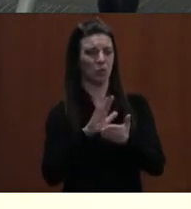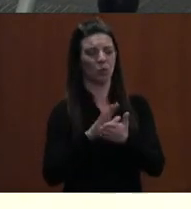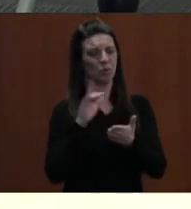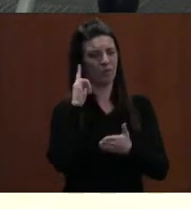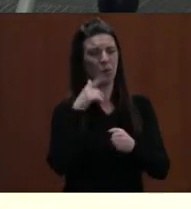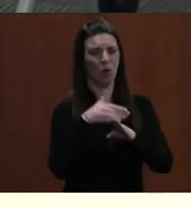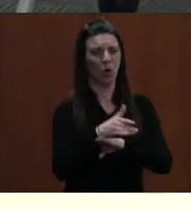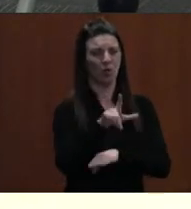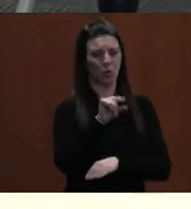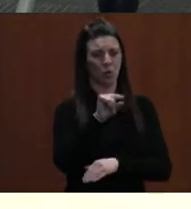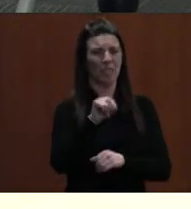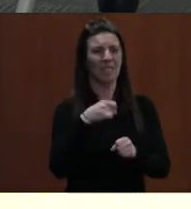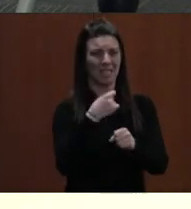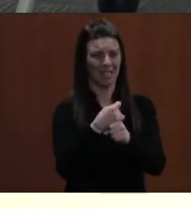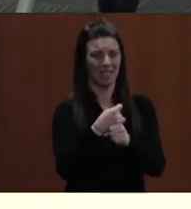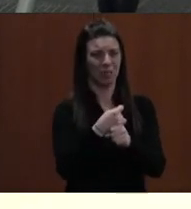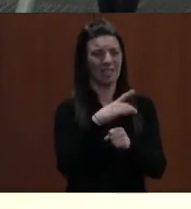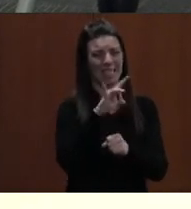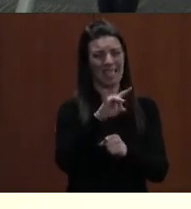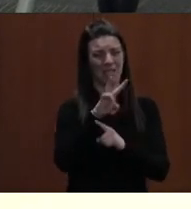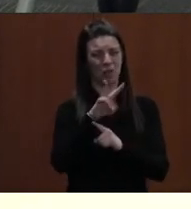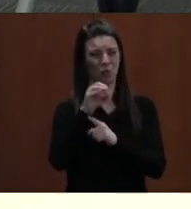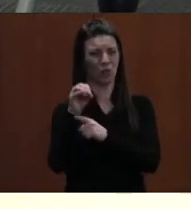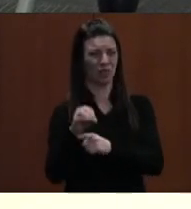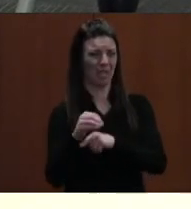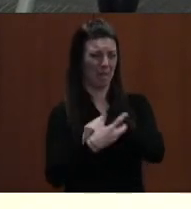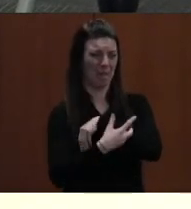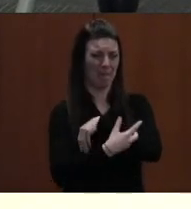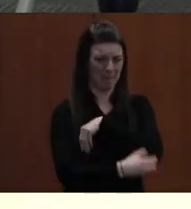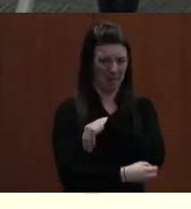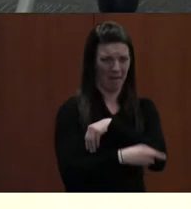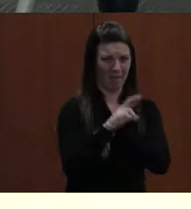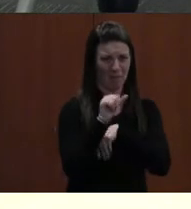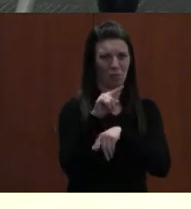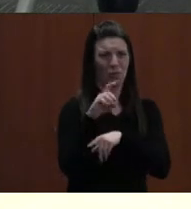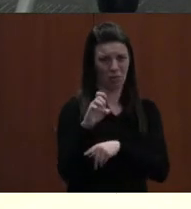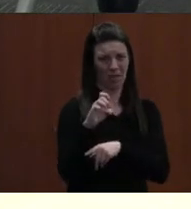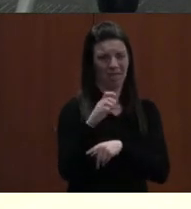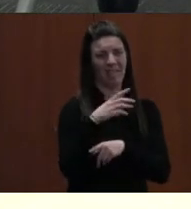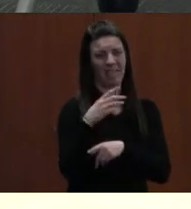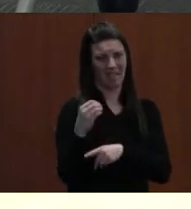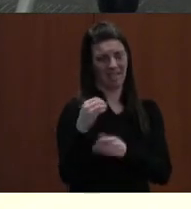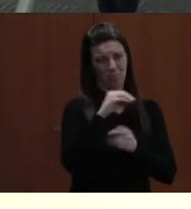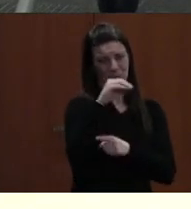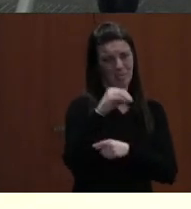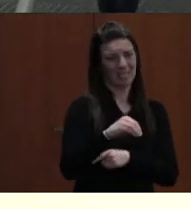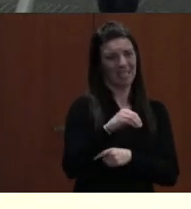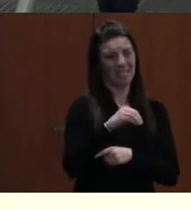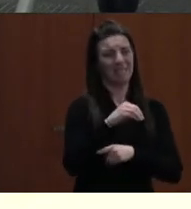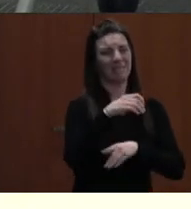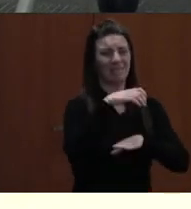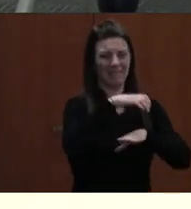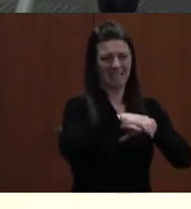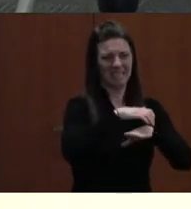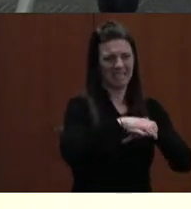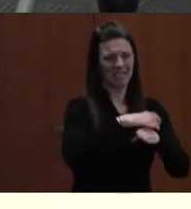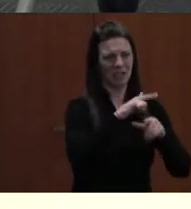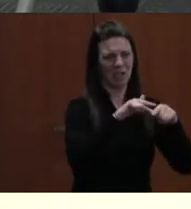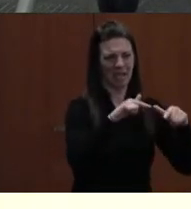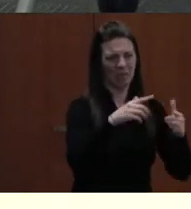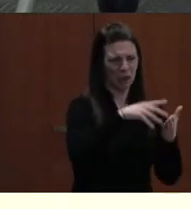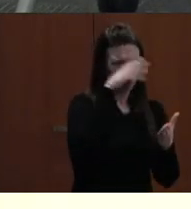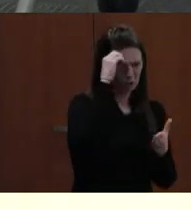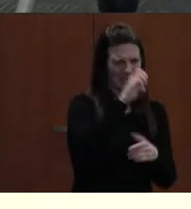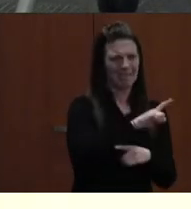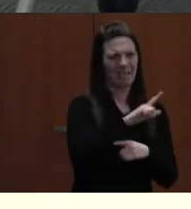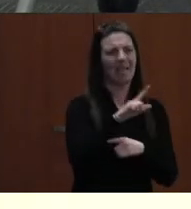nearly 82% poverty rate and 45 English language learners, and that number continues to rise. As